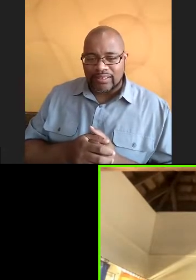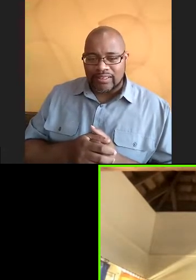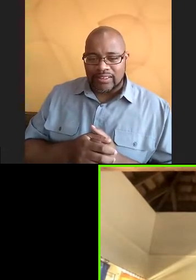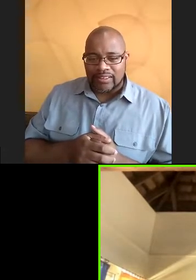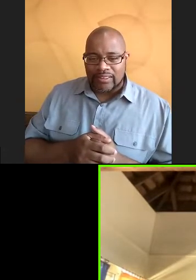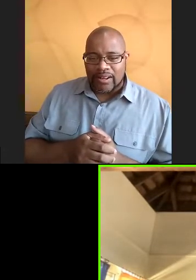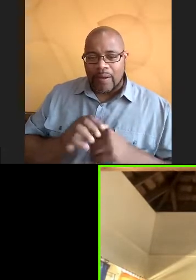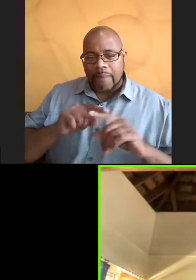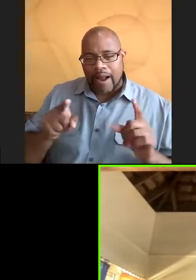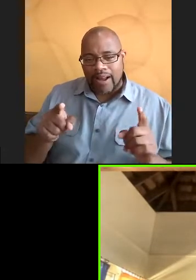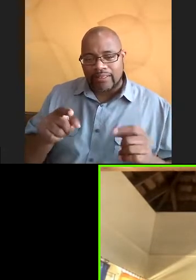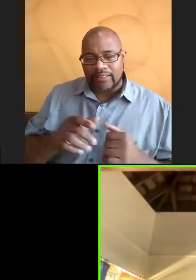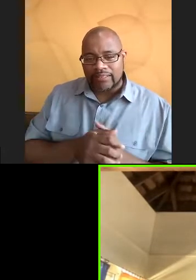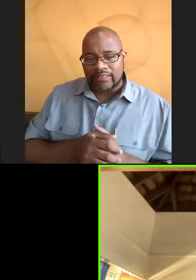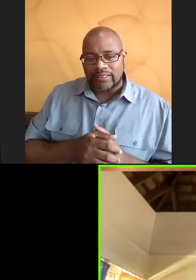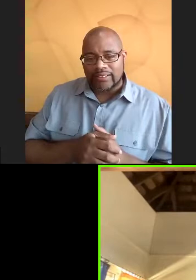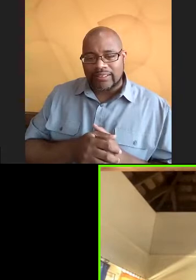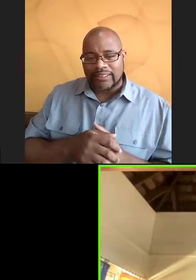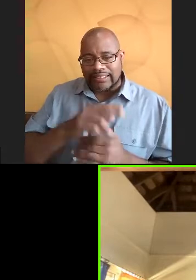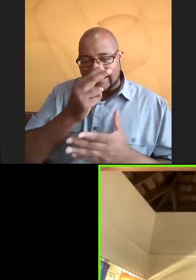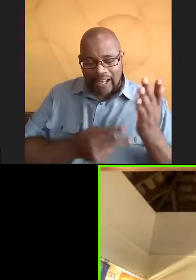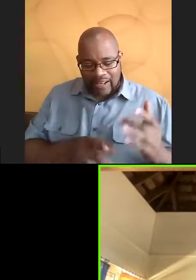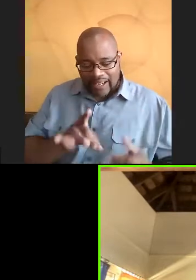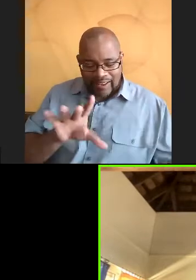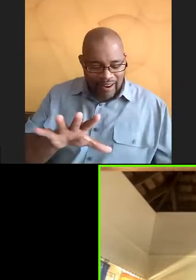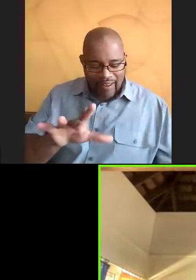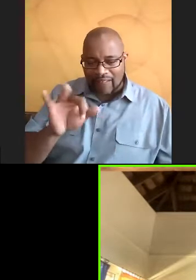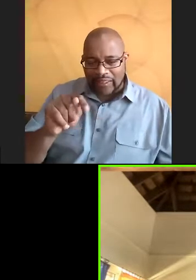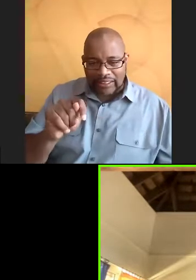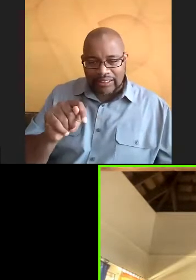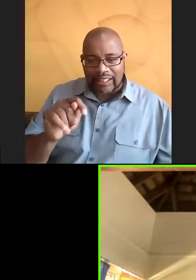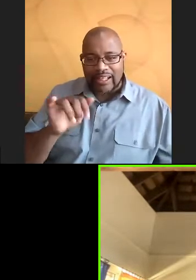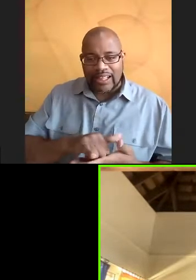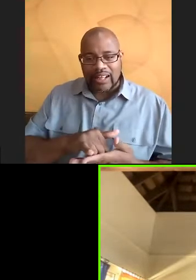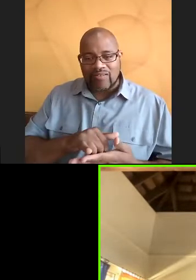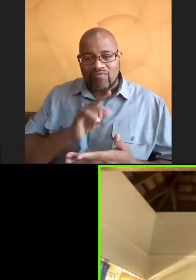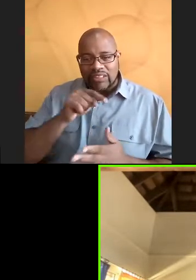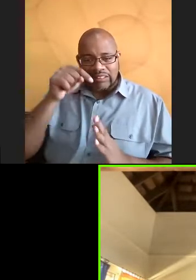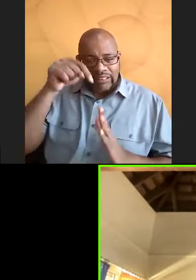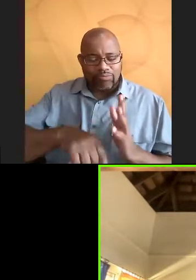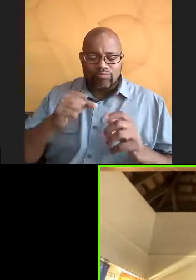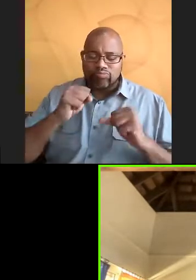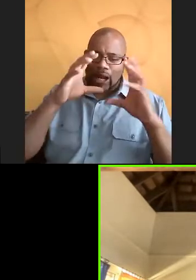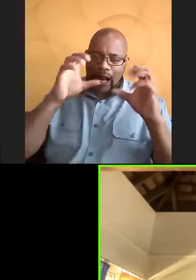But he took us down to, like, 85 feet, and that was just incredible.